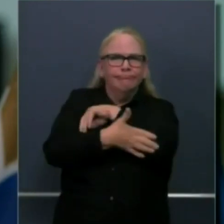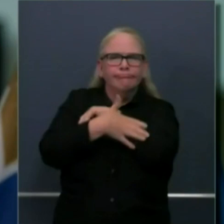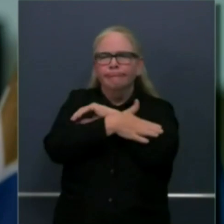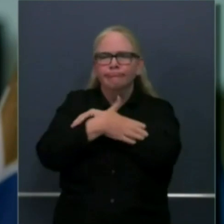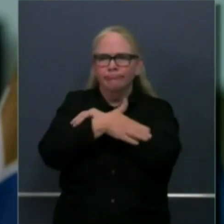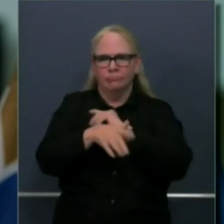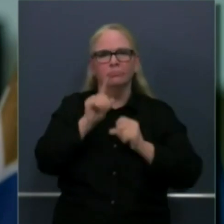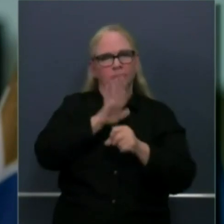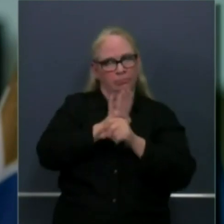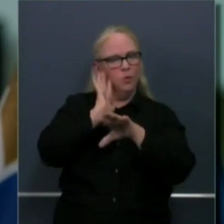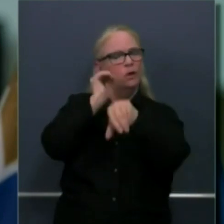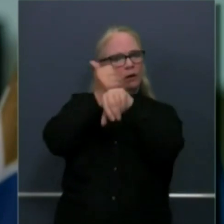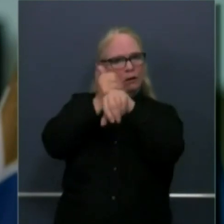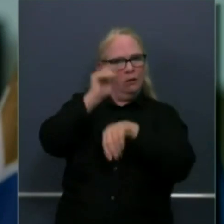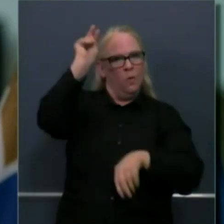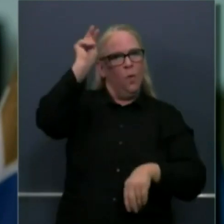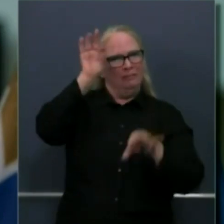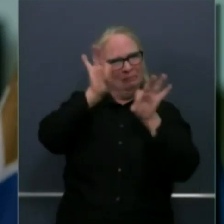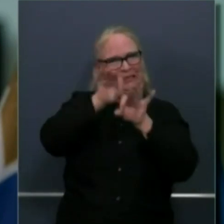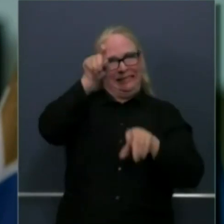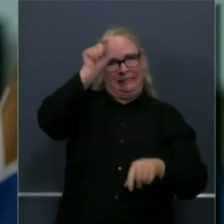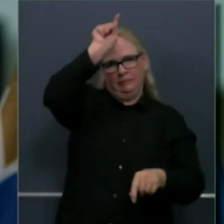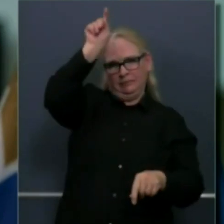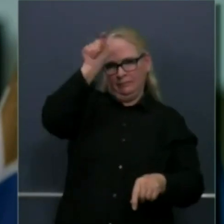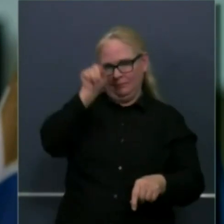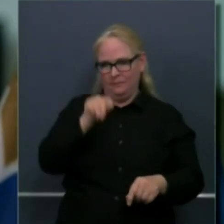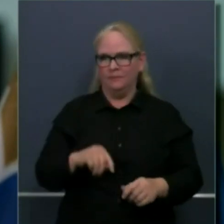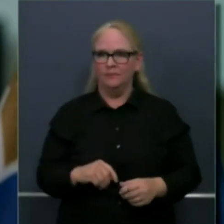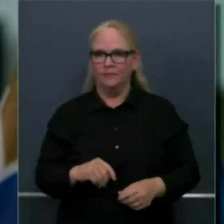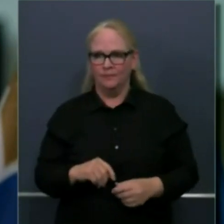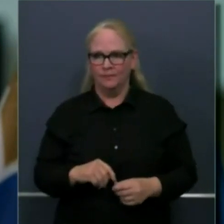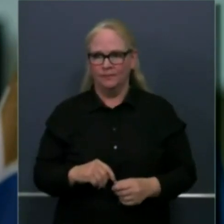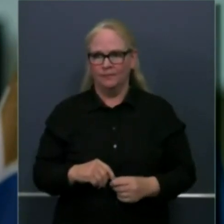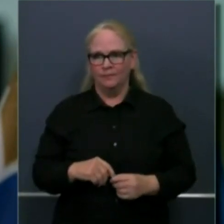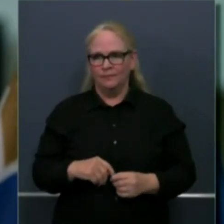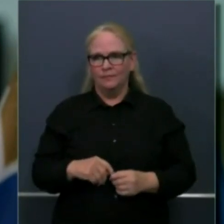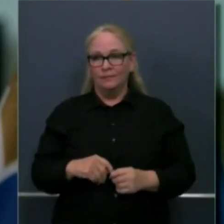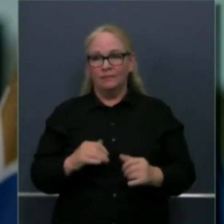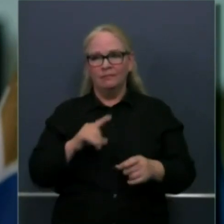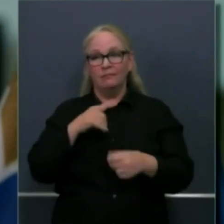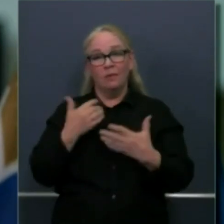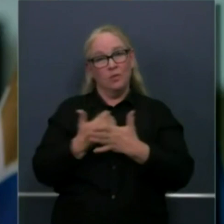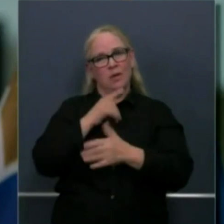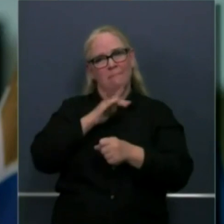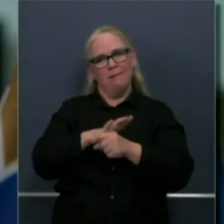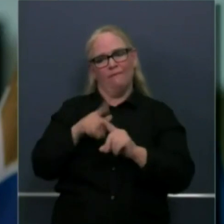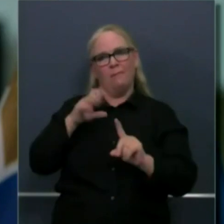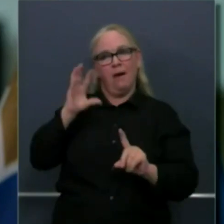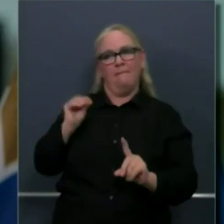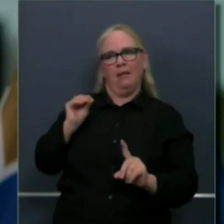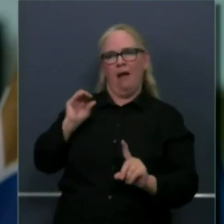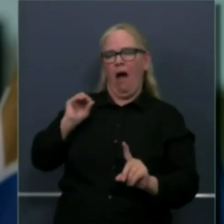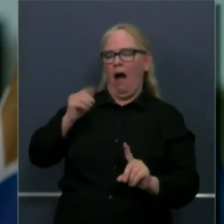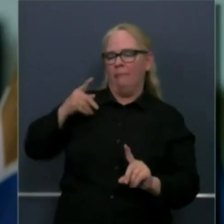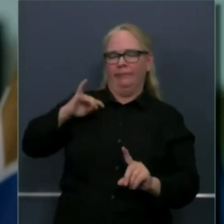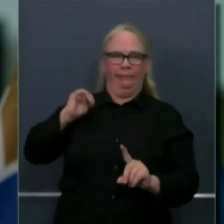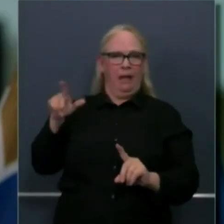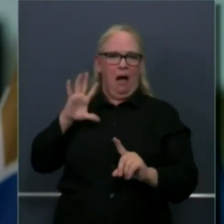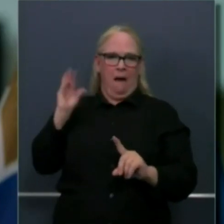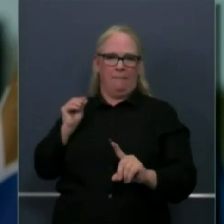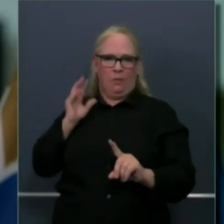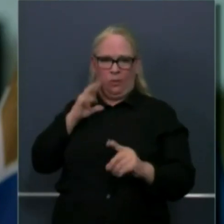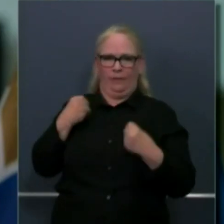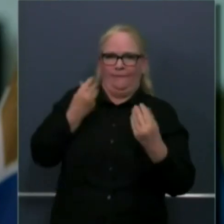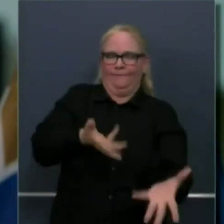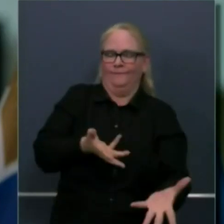getting those testing sites up and operational with this new commitment from OptumServe very shortly. Other parts of